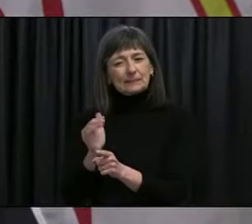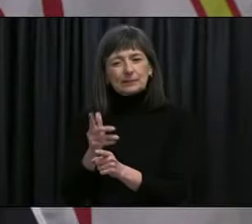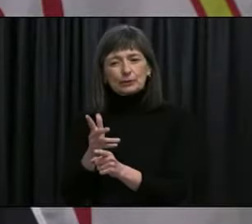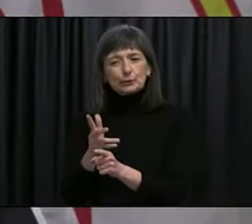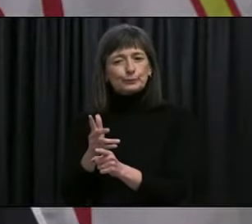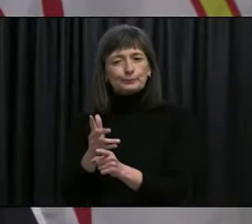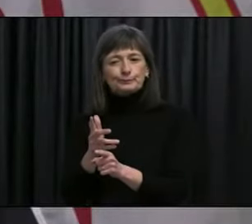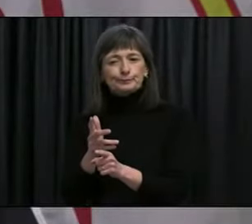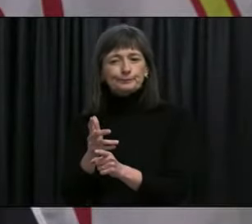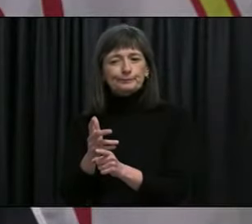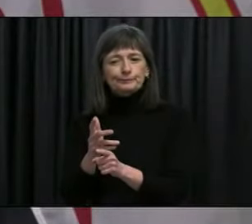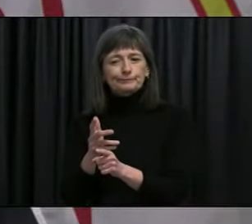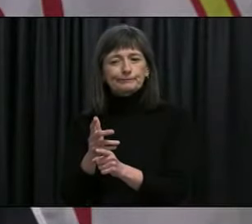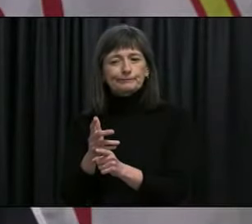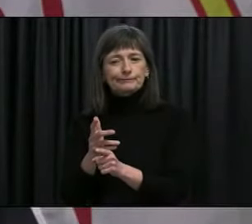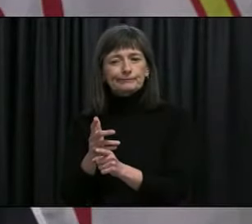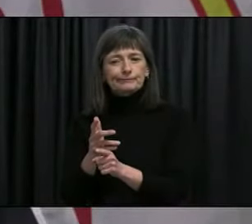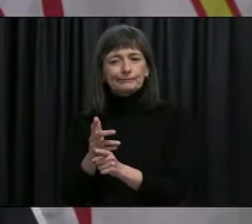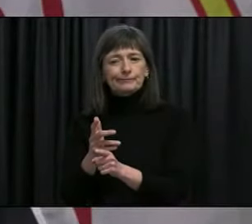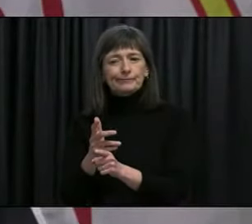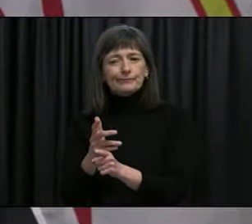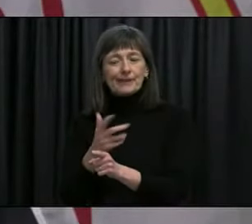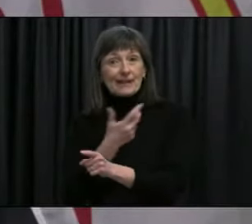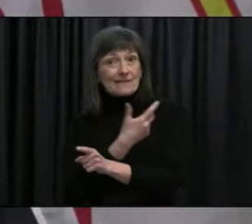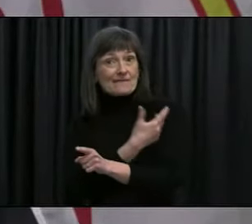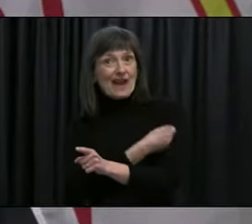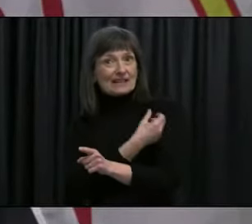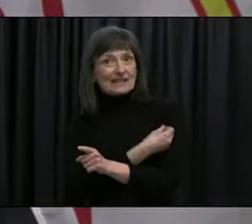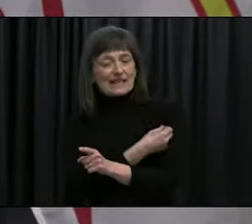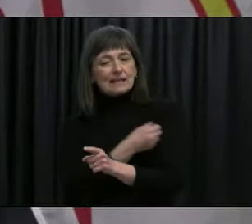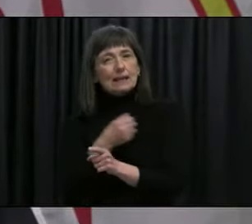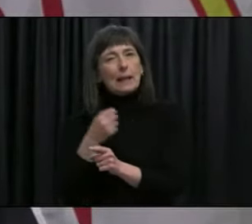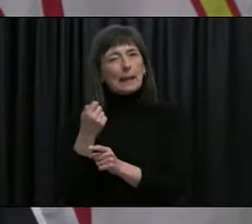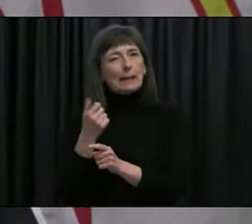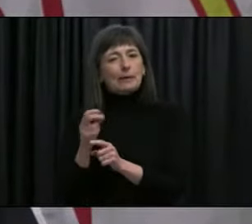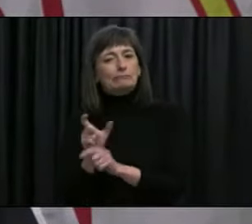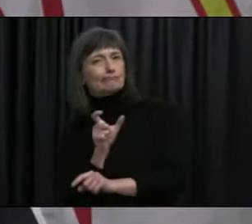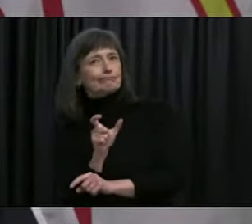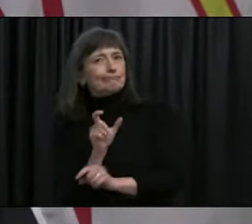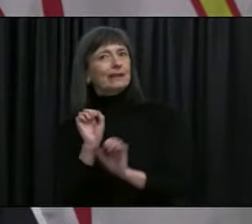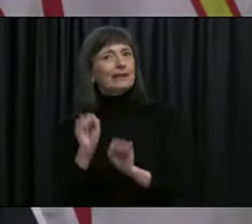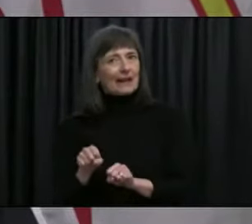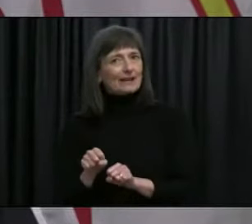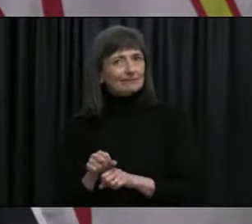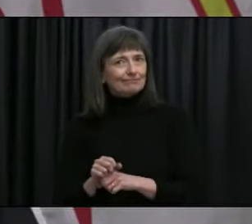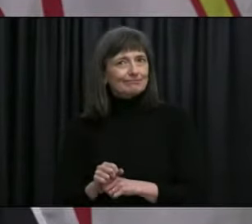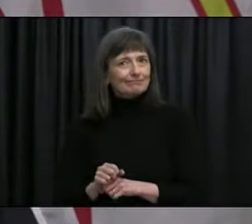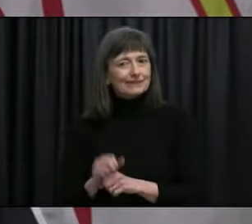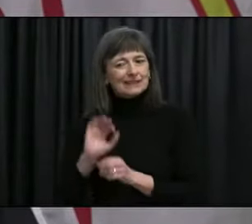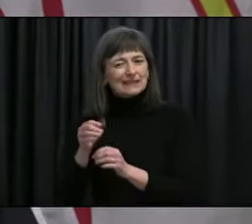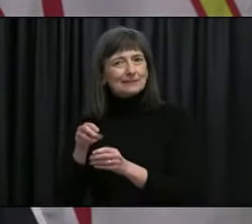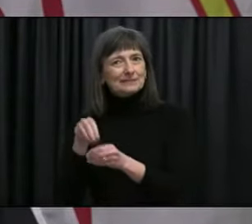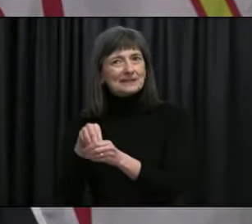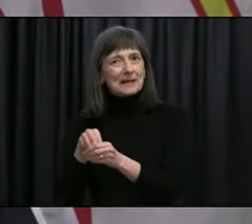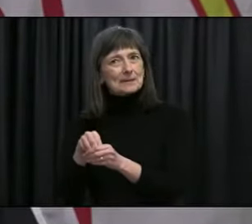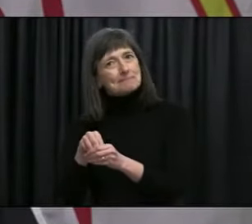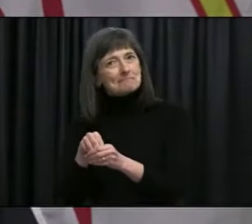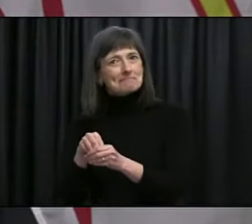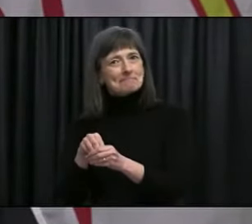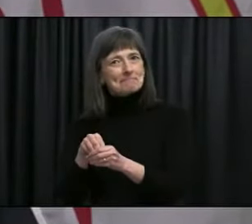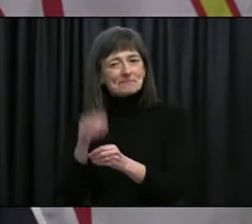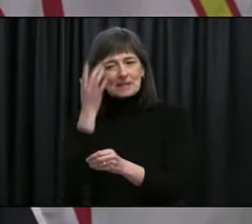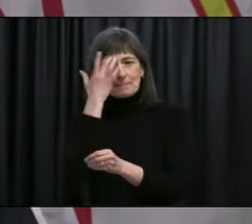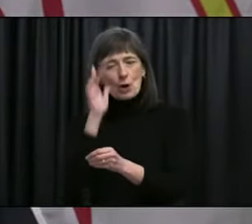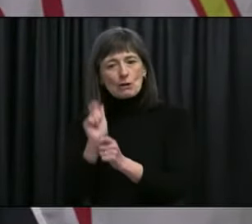to, um, not be as susceptible to the vaccine. Um, and in particular, um,